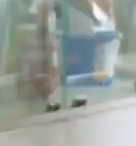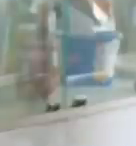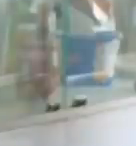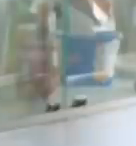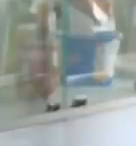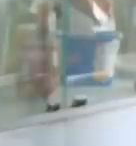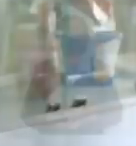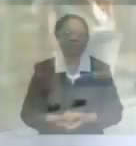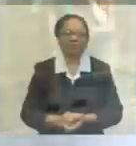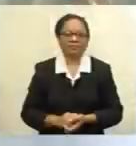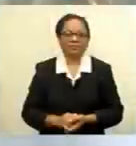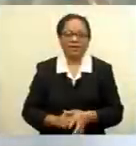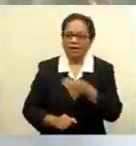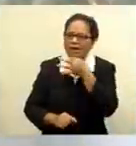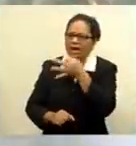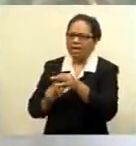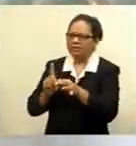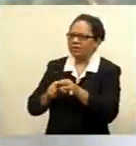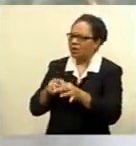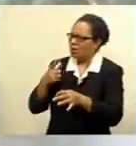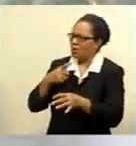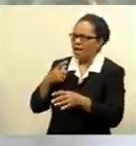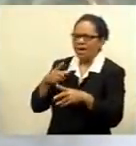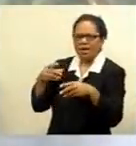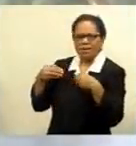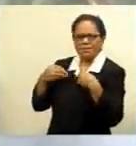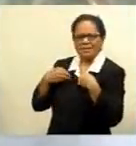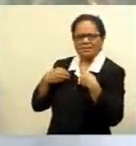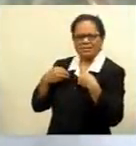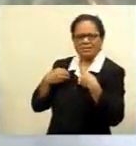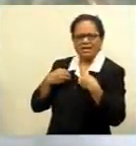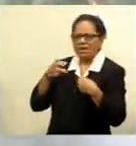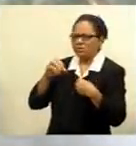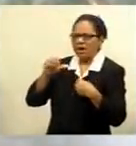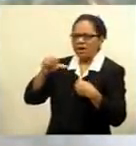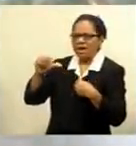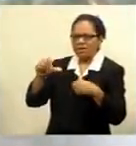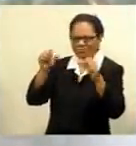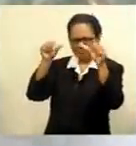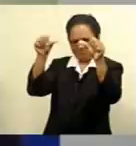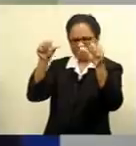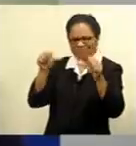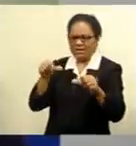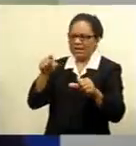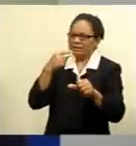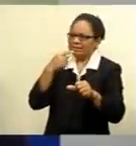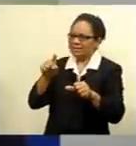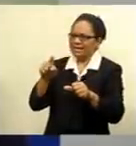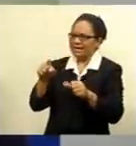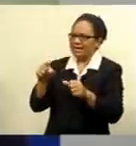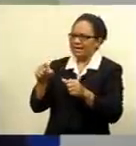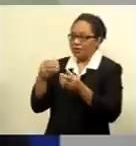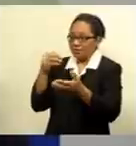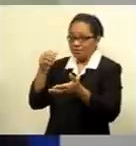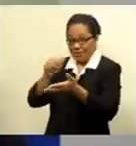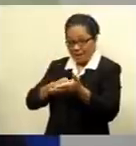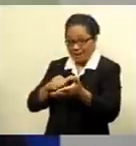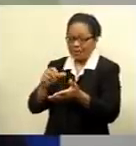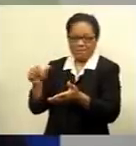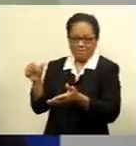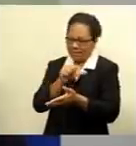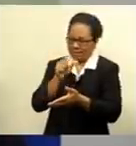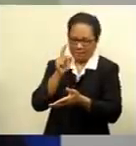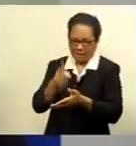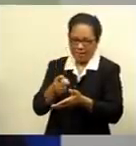Why are businesses not allowed to put the no refund, no return signs? Notices and clauses such as no